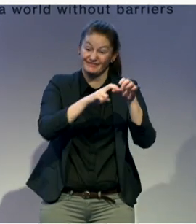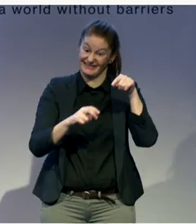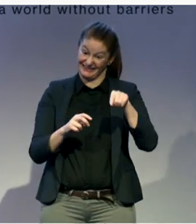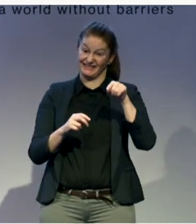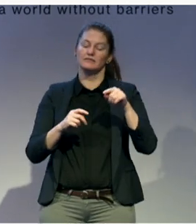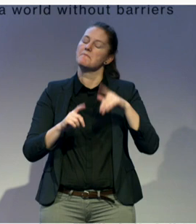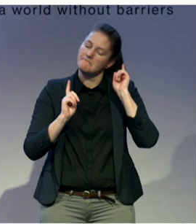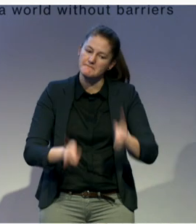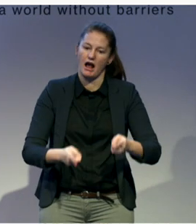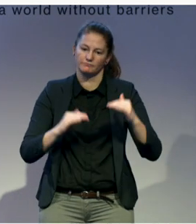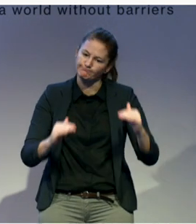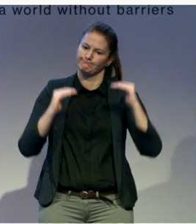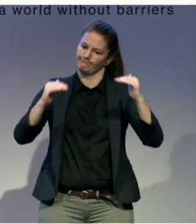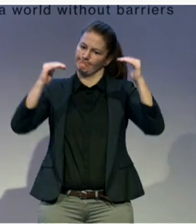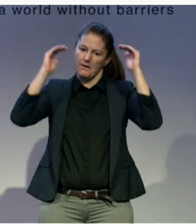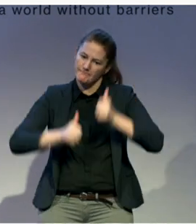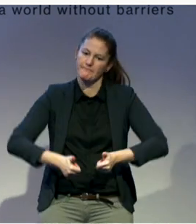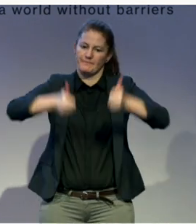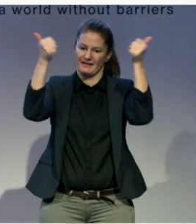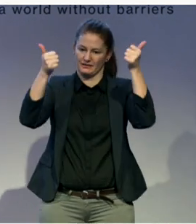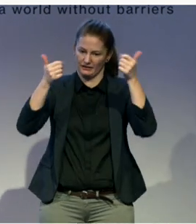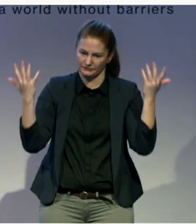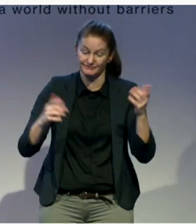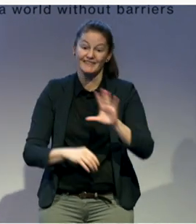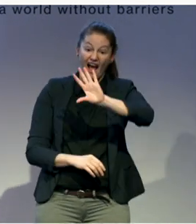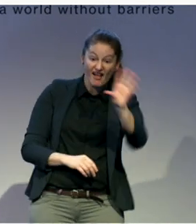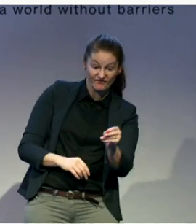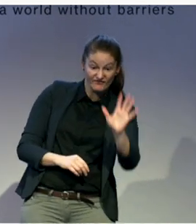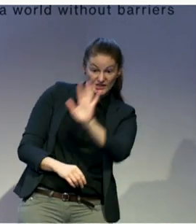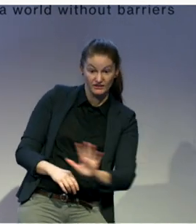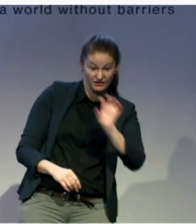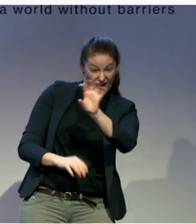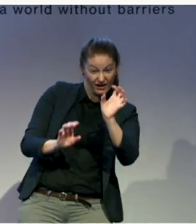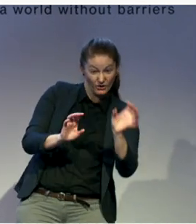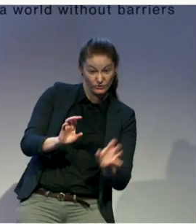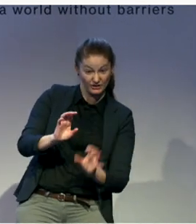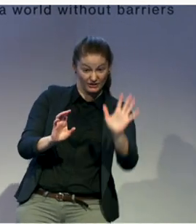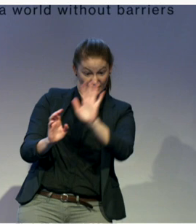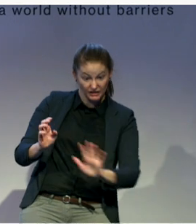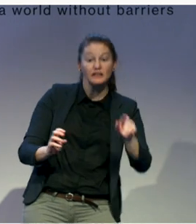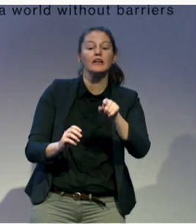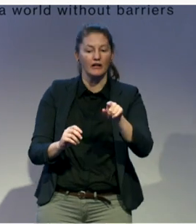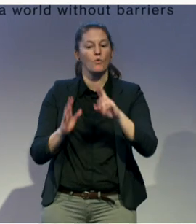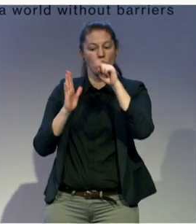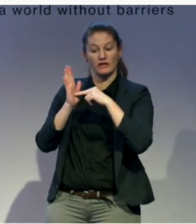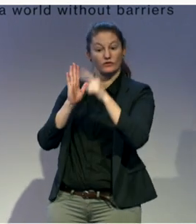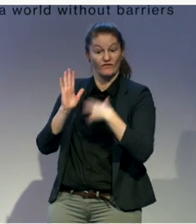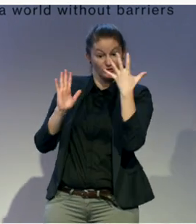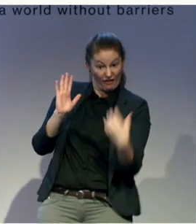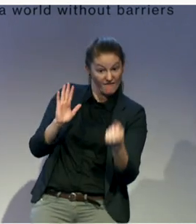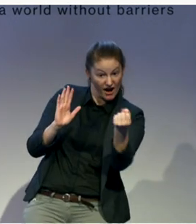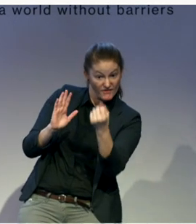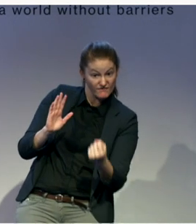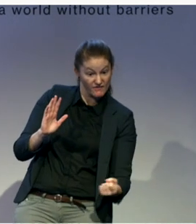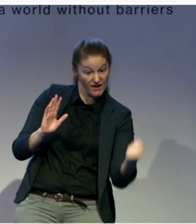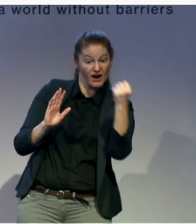For example, many African countries have signed treaties and conventions regarding the rights of people with disabilities, but this is not guarantee that those rights are upheld and